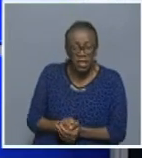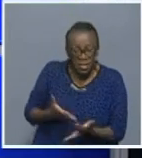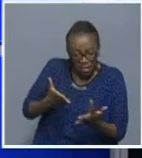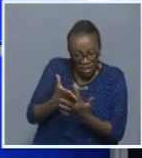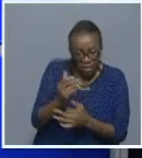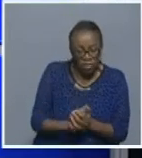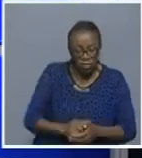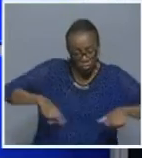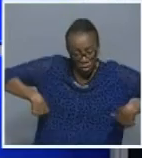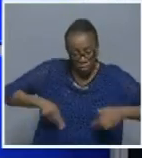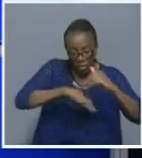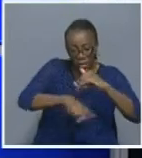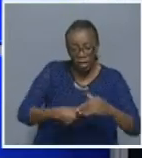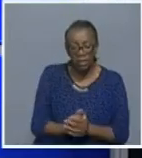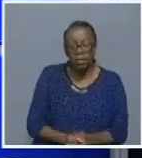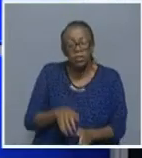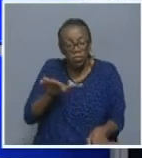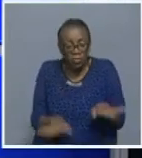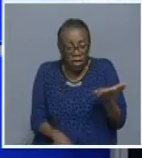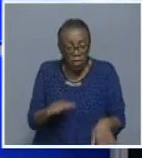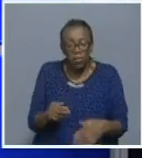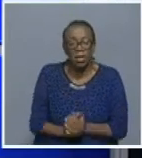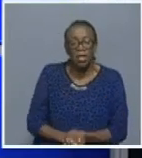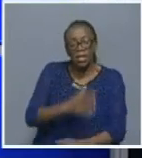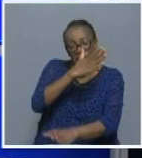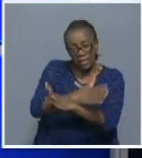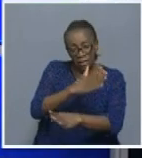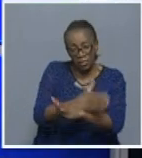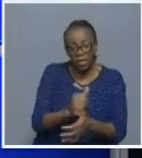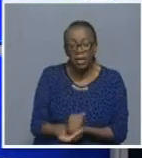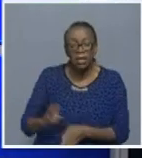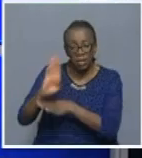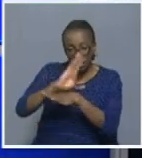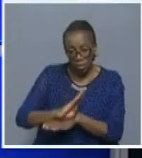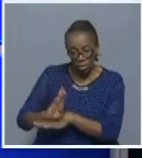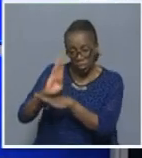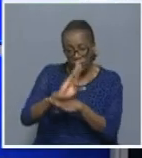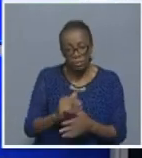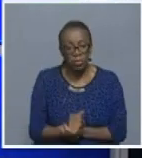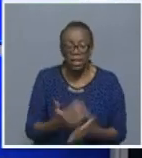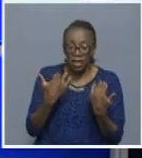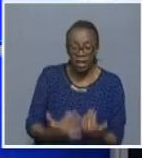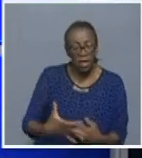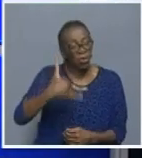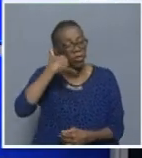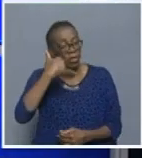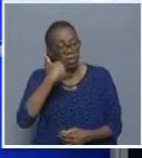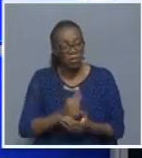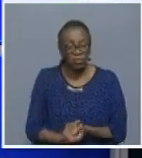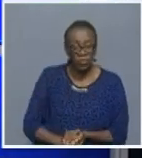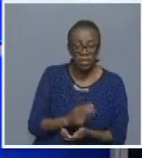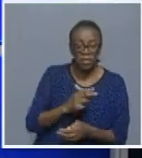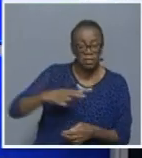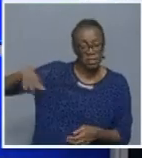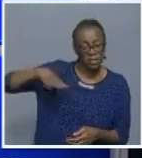Commissioner Carl Tron to discuss how their forces are managing those entry points. Good day Commissioner and thank you so much for joining us.